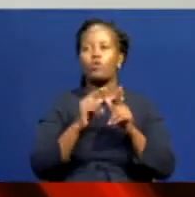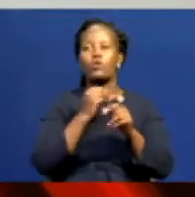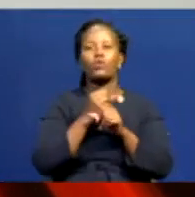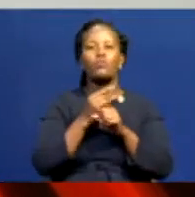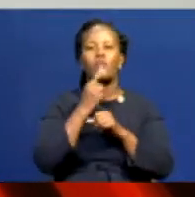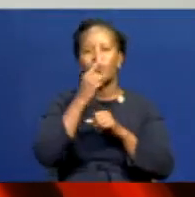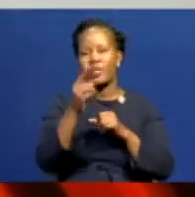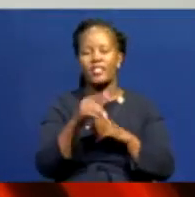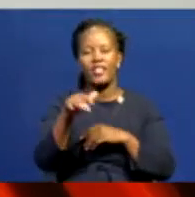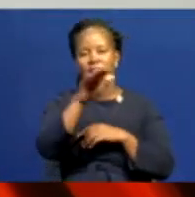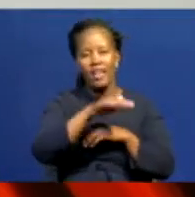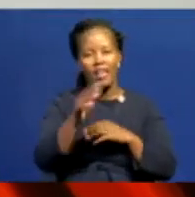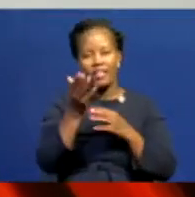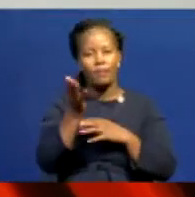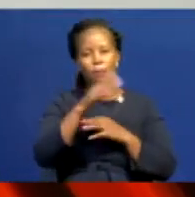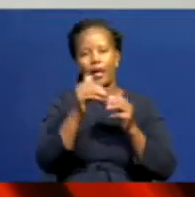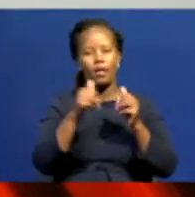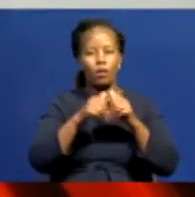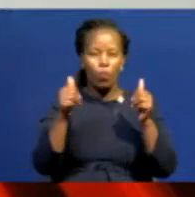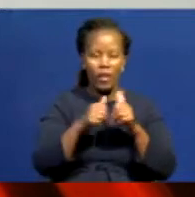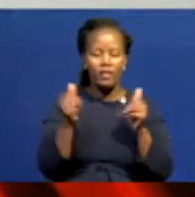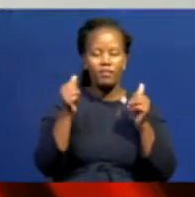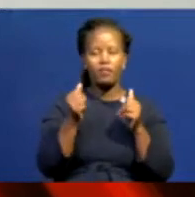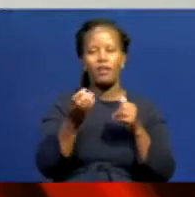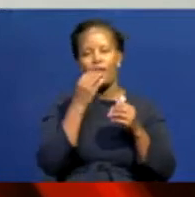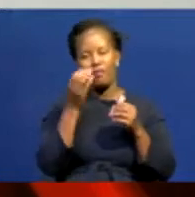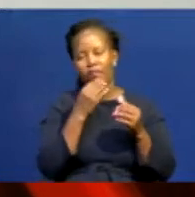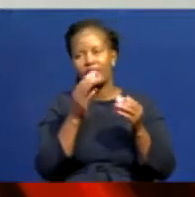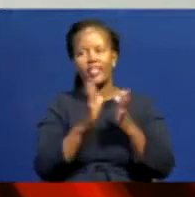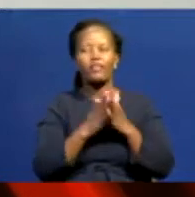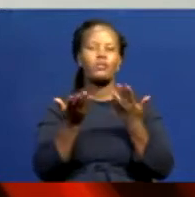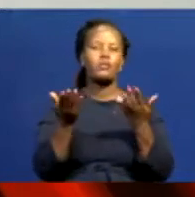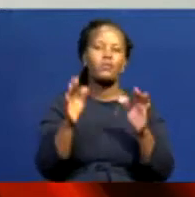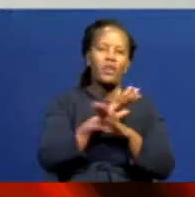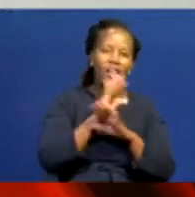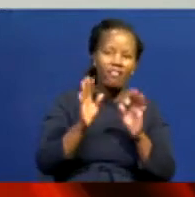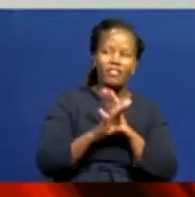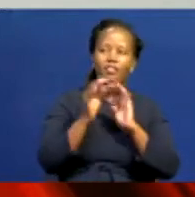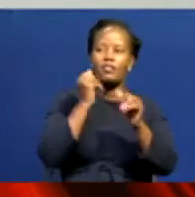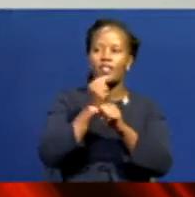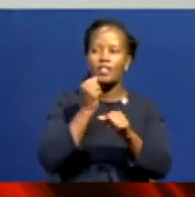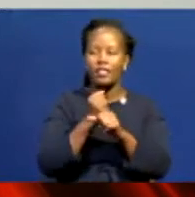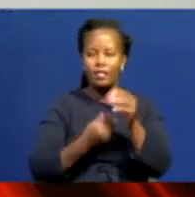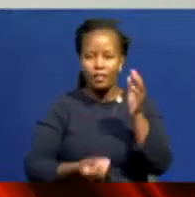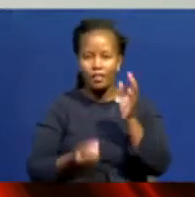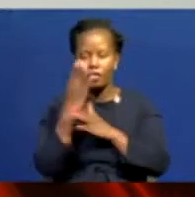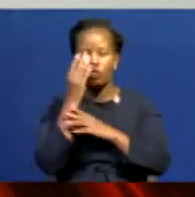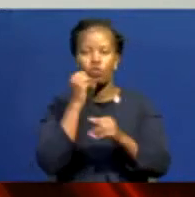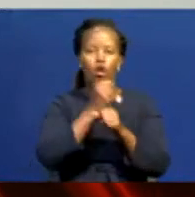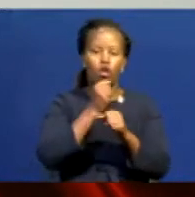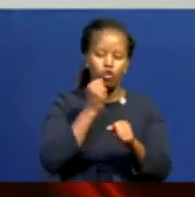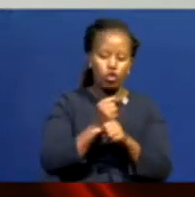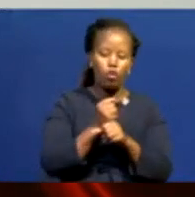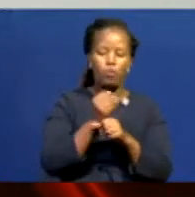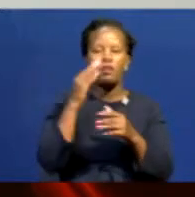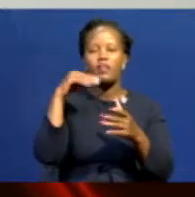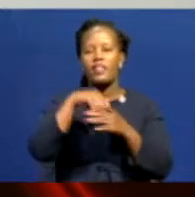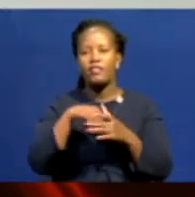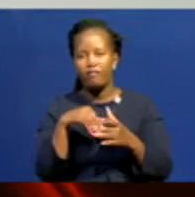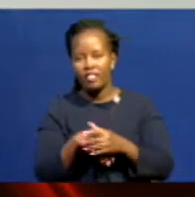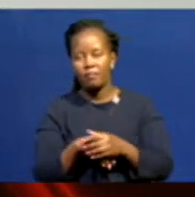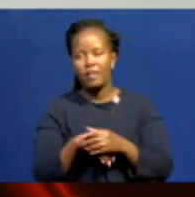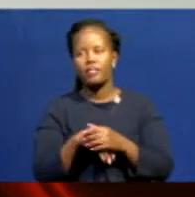fitness, health, luxury accommodations and food, drive employment, drive investment, and really